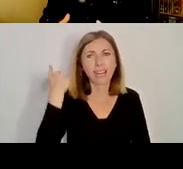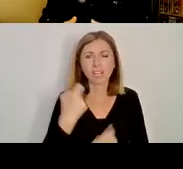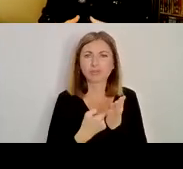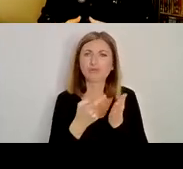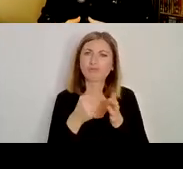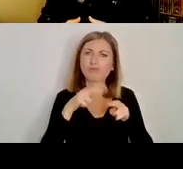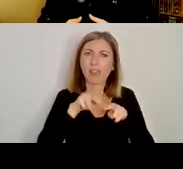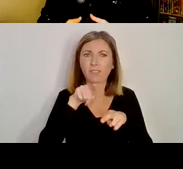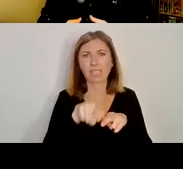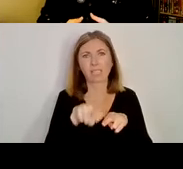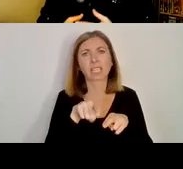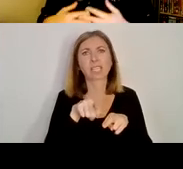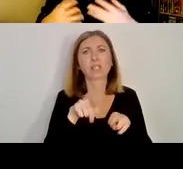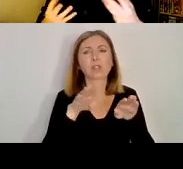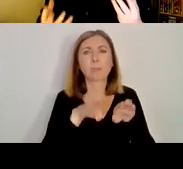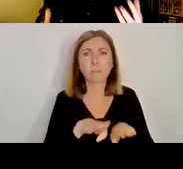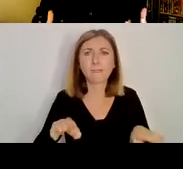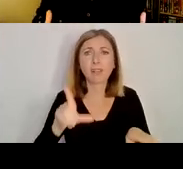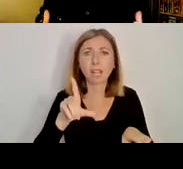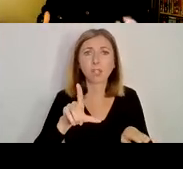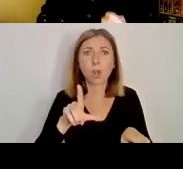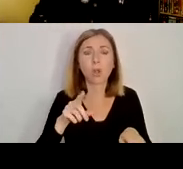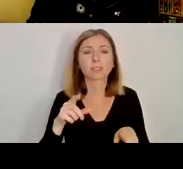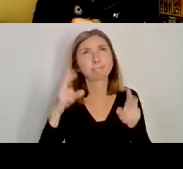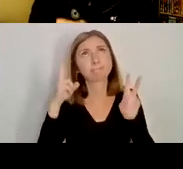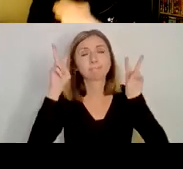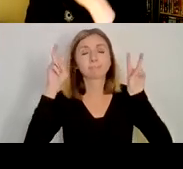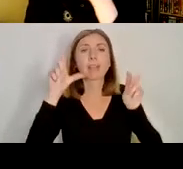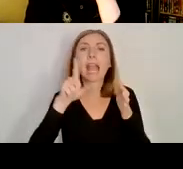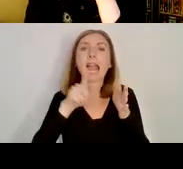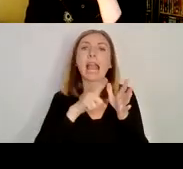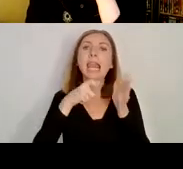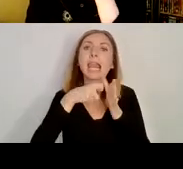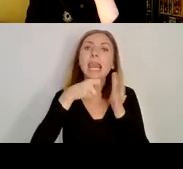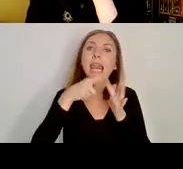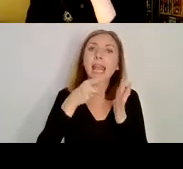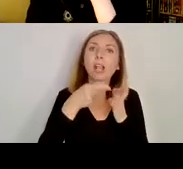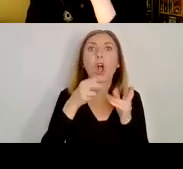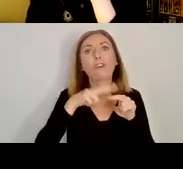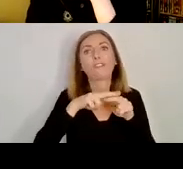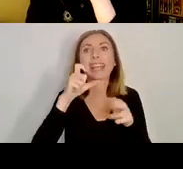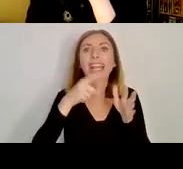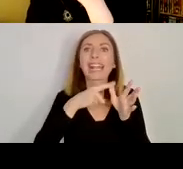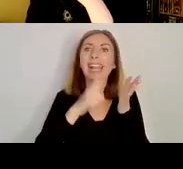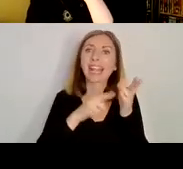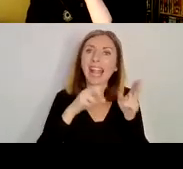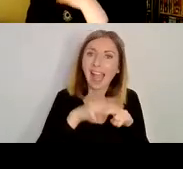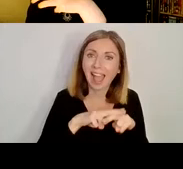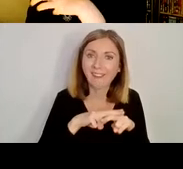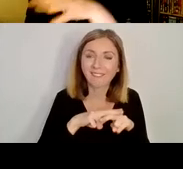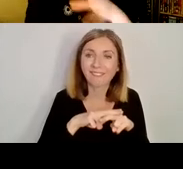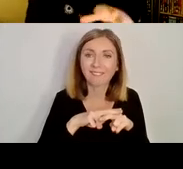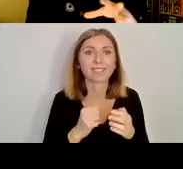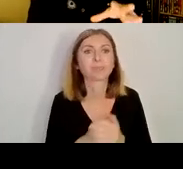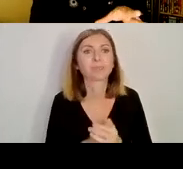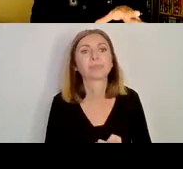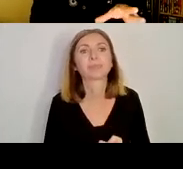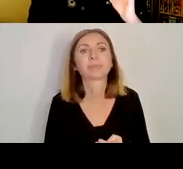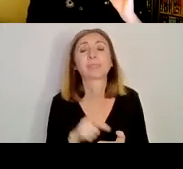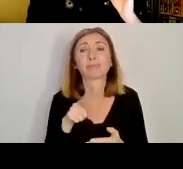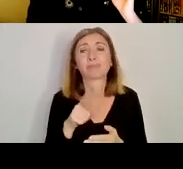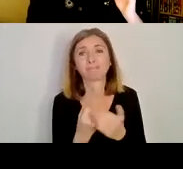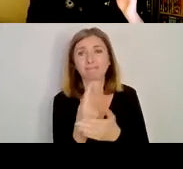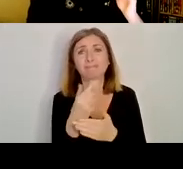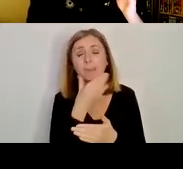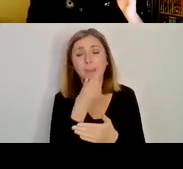the Irish name, it's the the lake of the calf, Loughleugh. And so they're drowning, they have a guest with